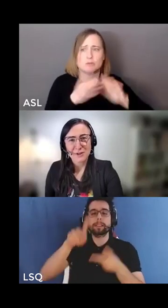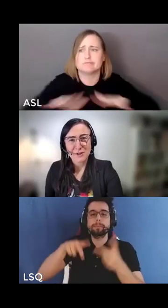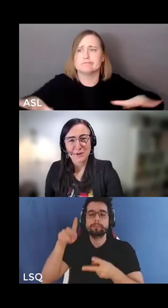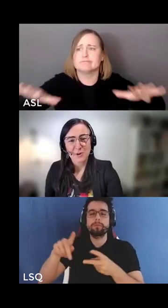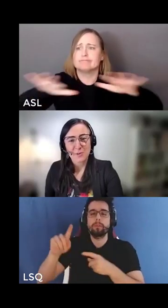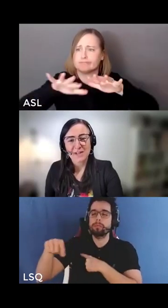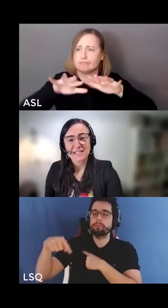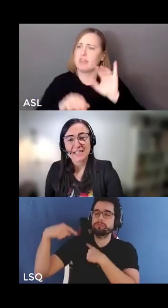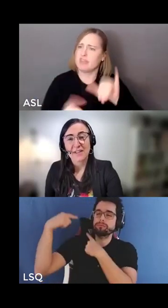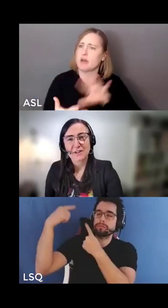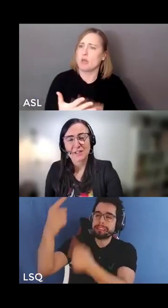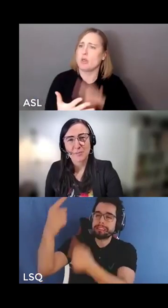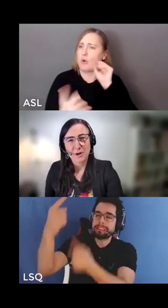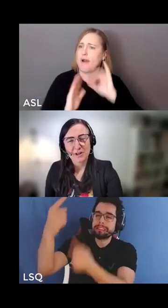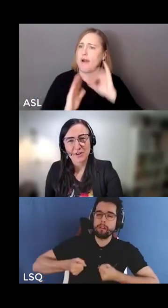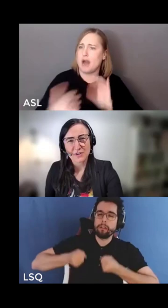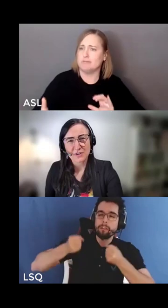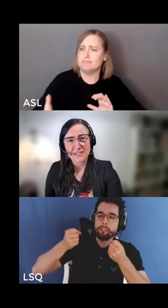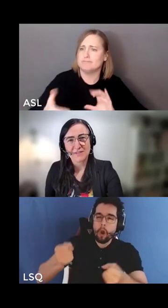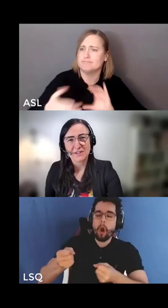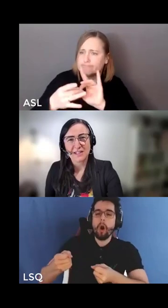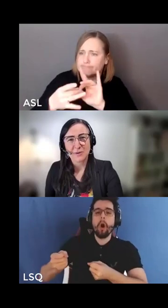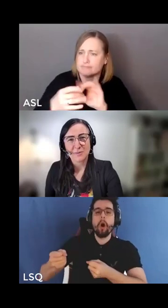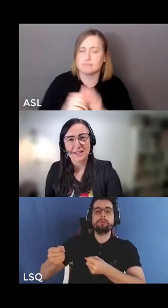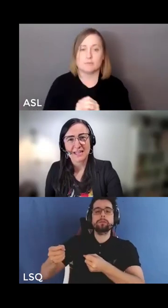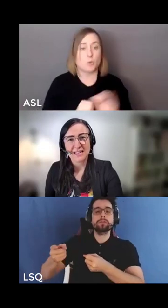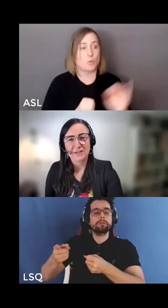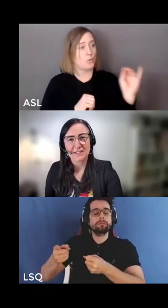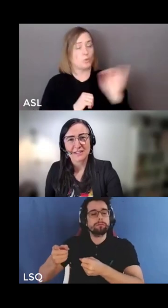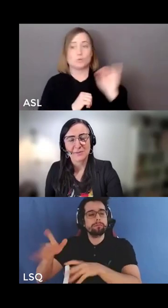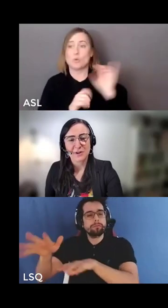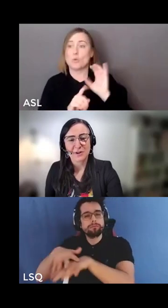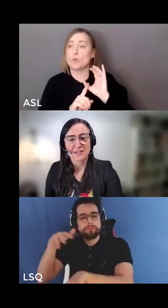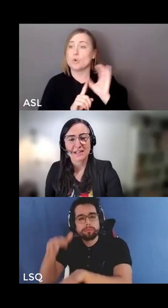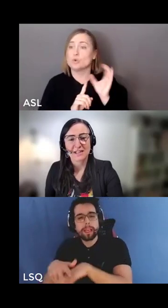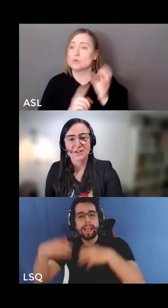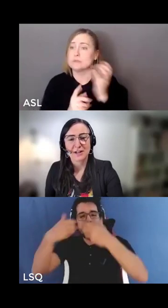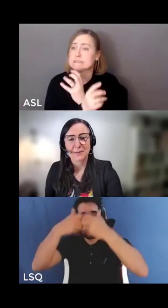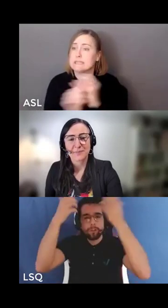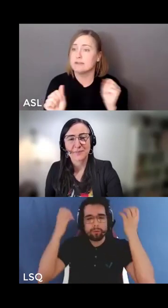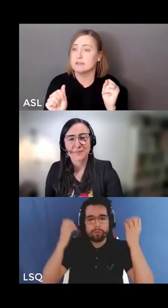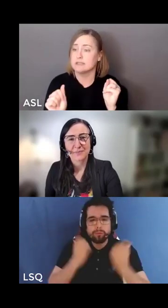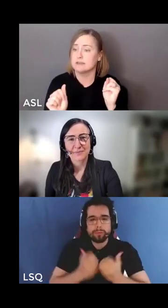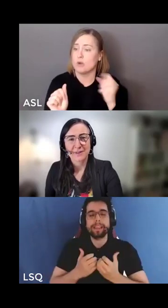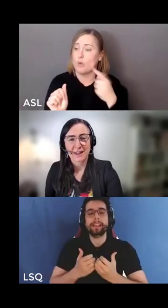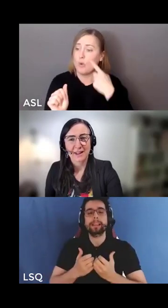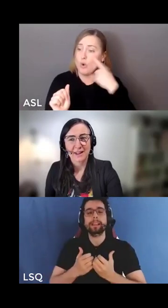as part of this journey we're working together to support cultural safety and humility and health systems across the country.